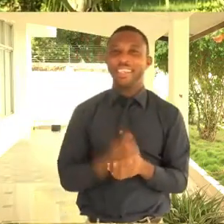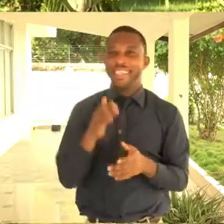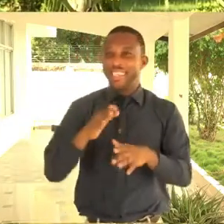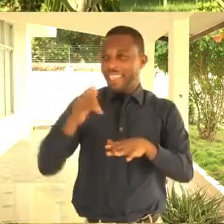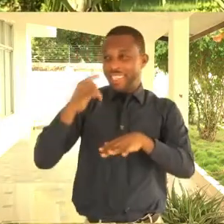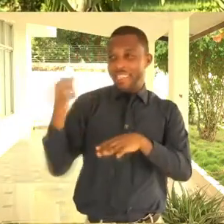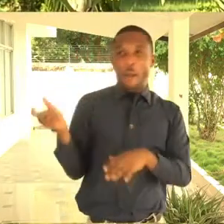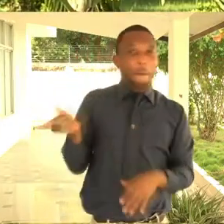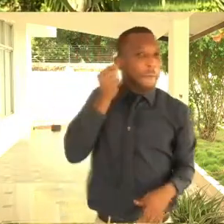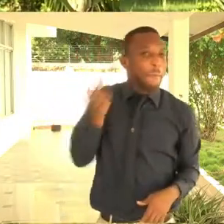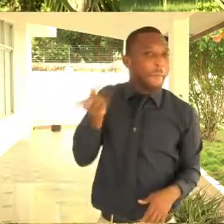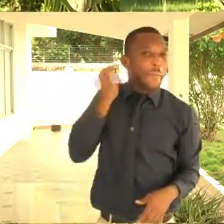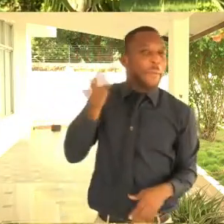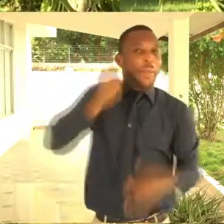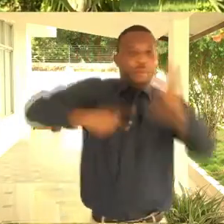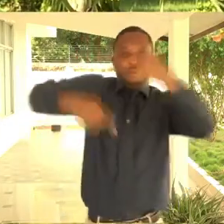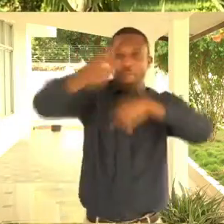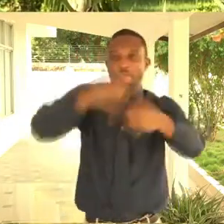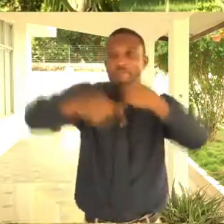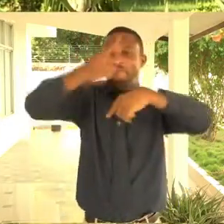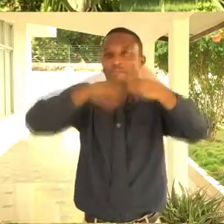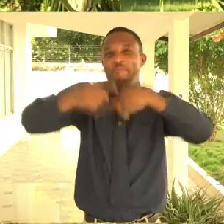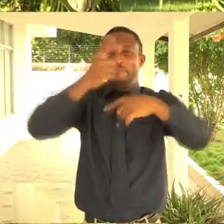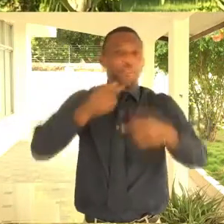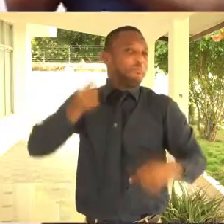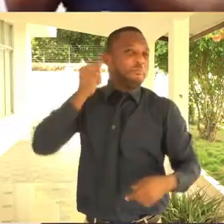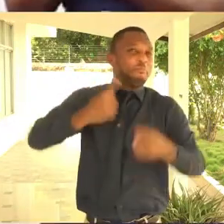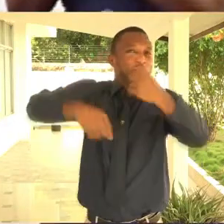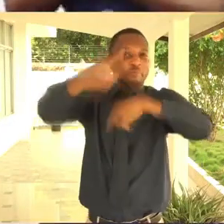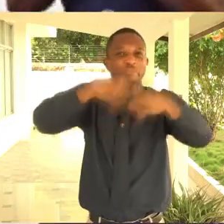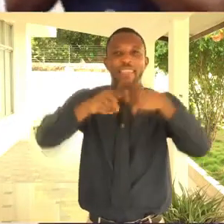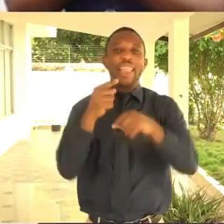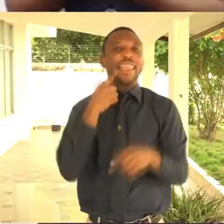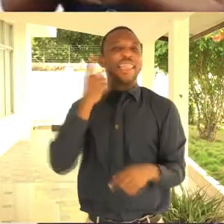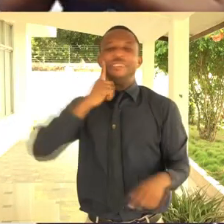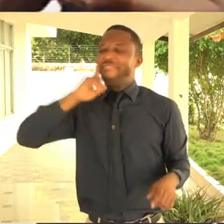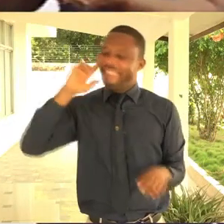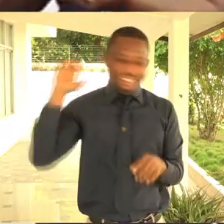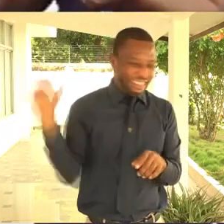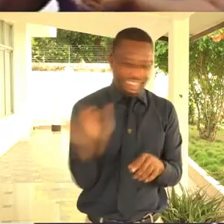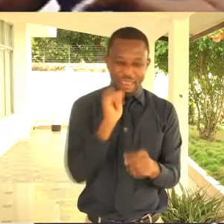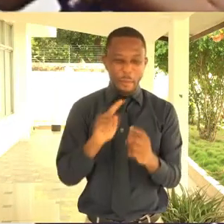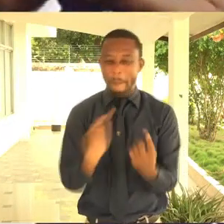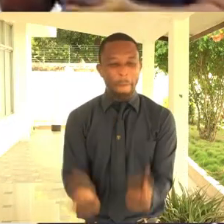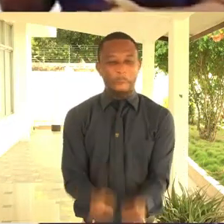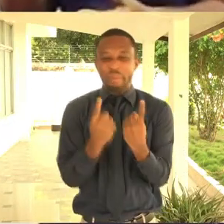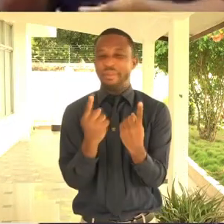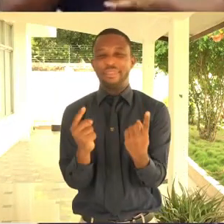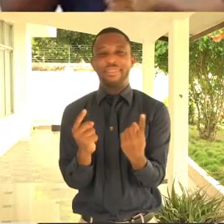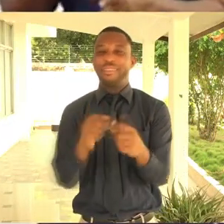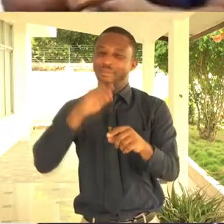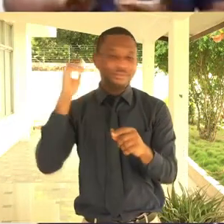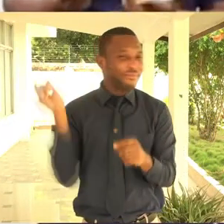The same time we were hearing and listening and getting the information on COVID-19. They were also getting it at the same time.